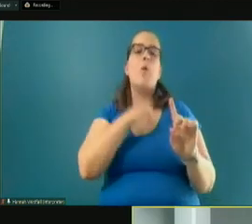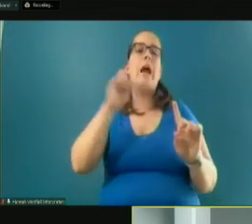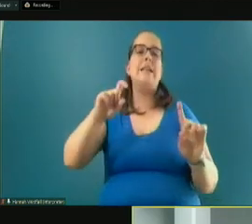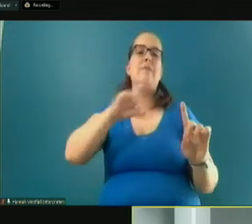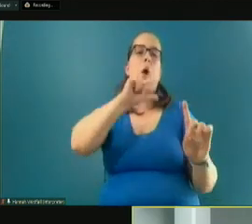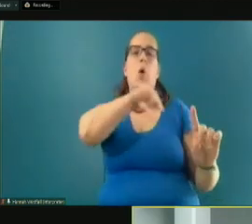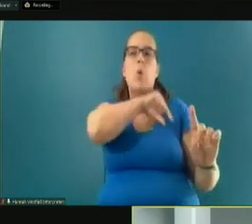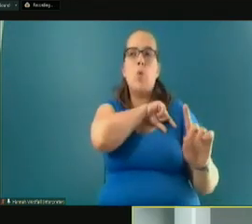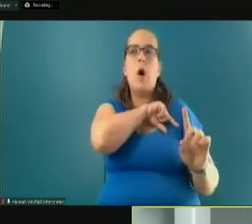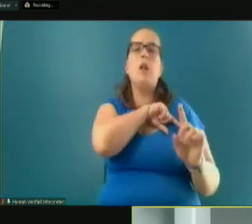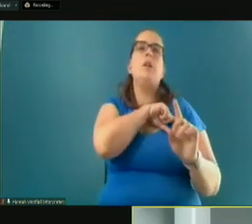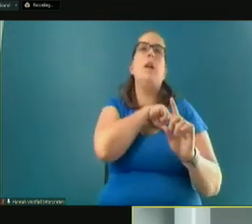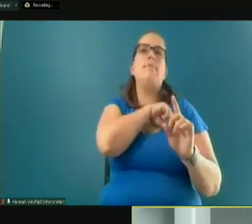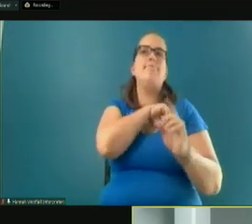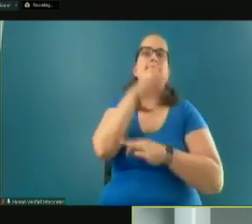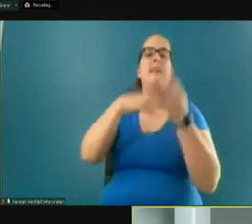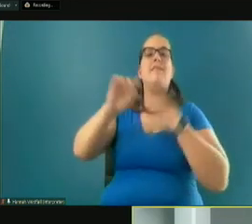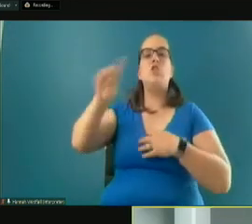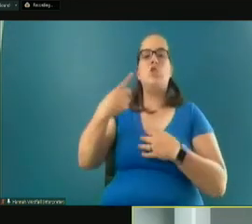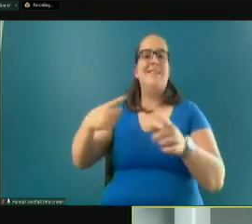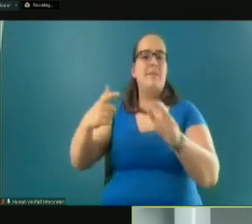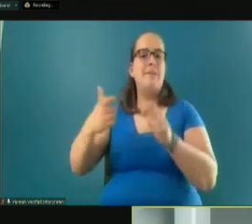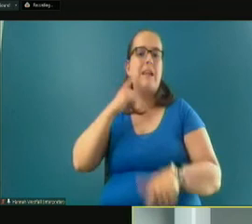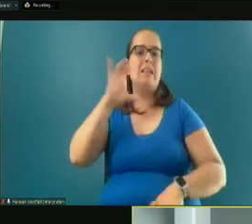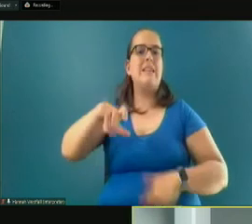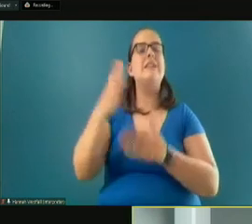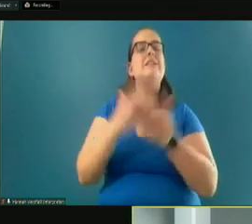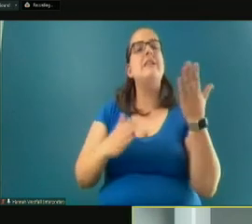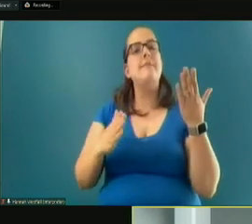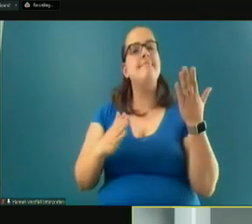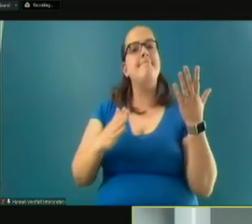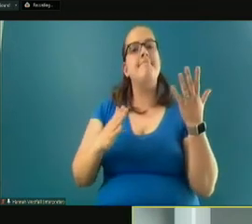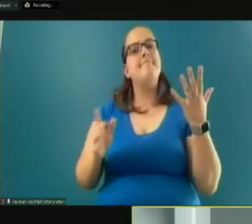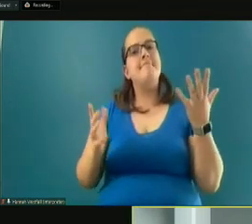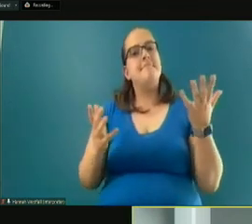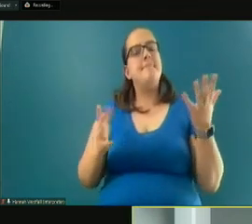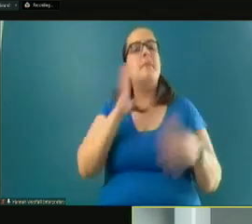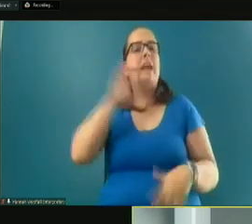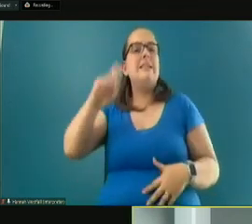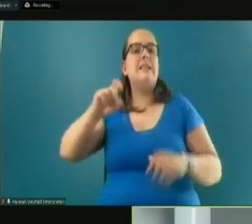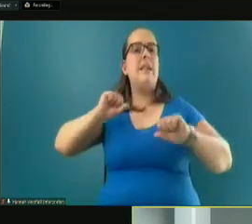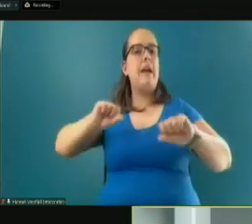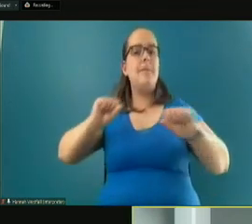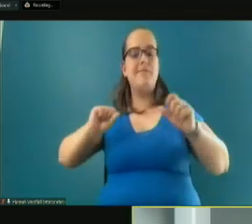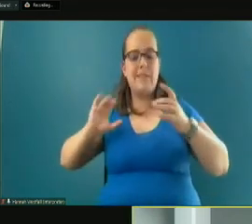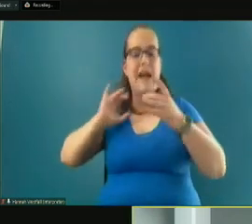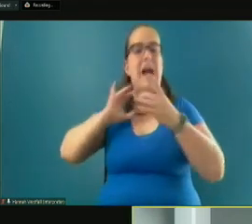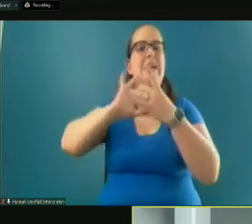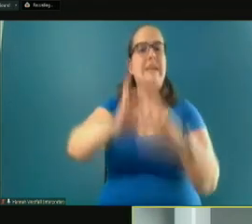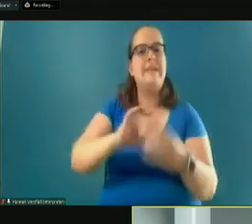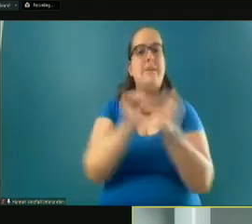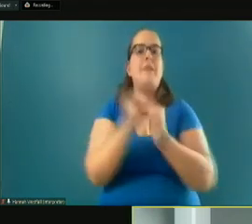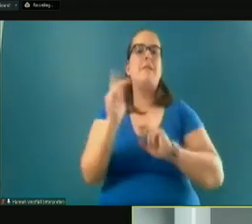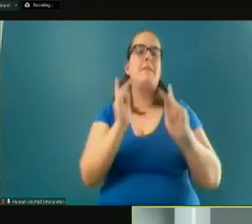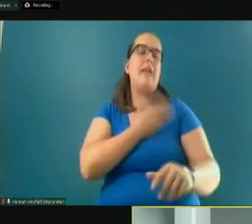over just speed. So I think those are some of the – they're going to need to be able to connect with people in our